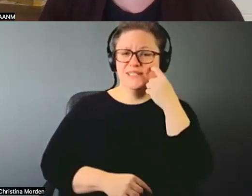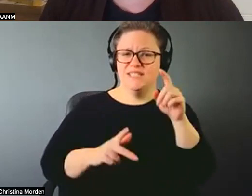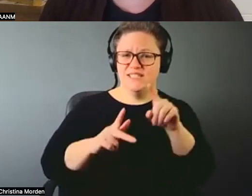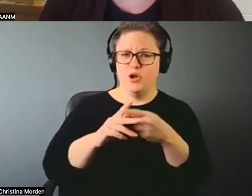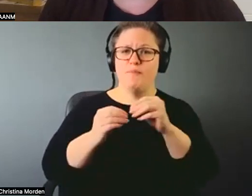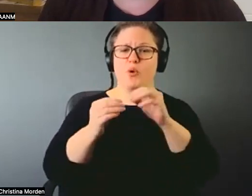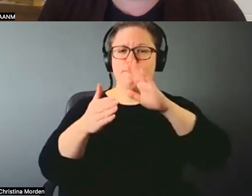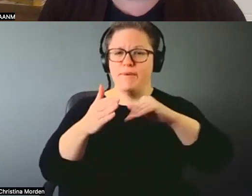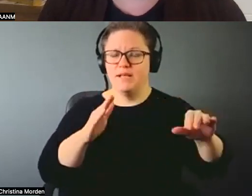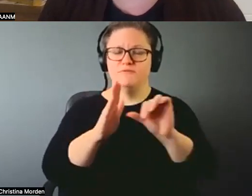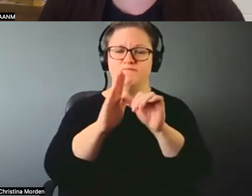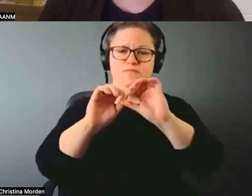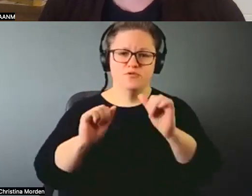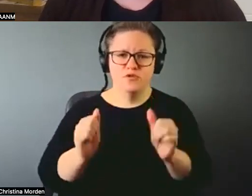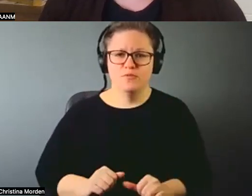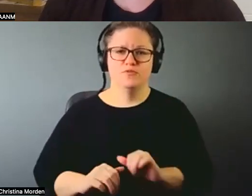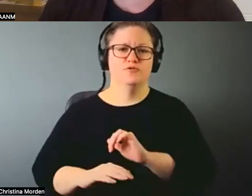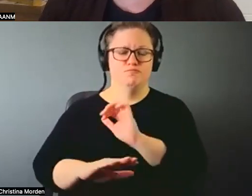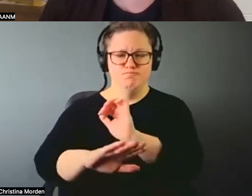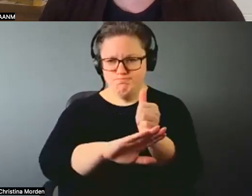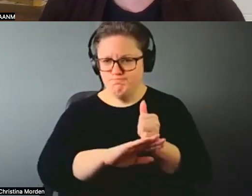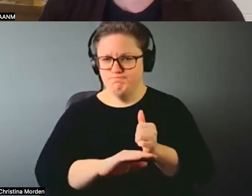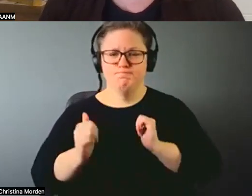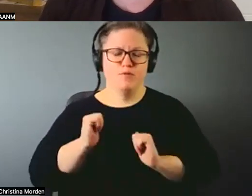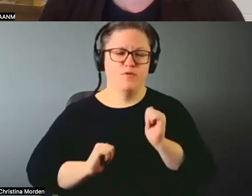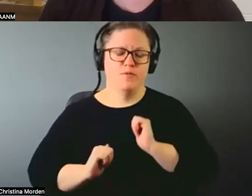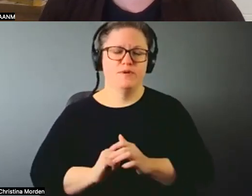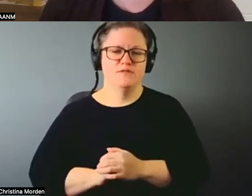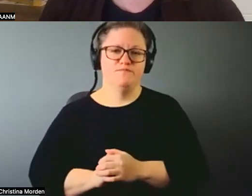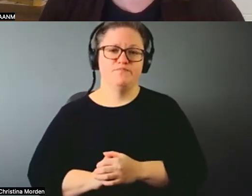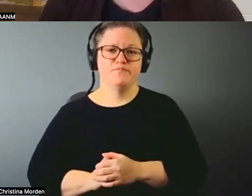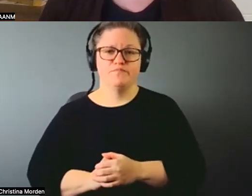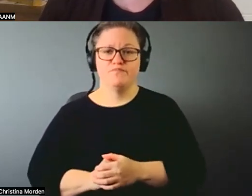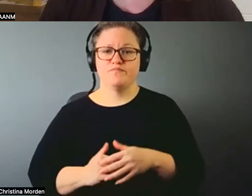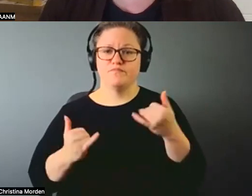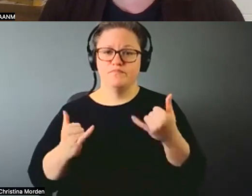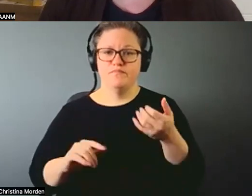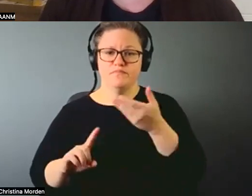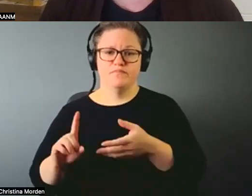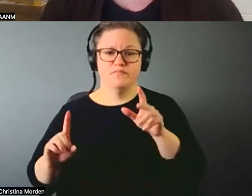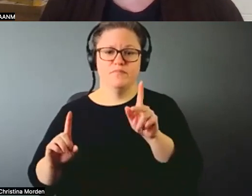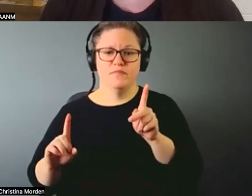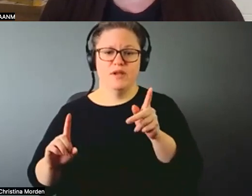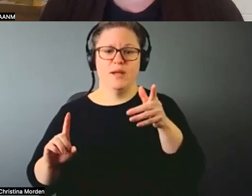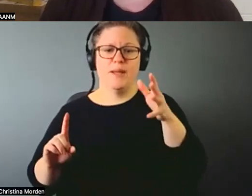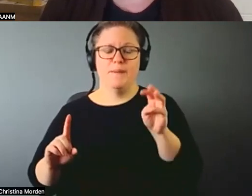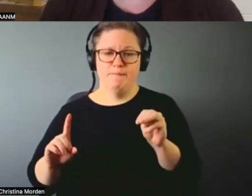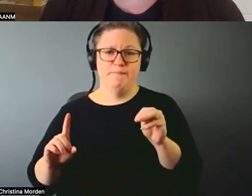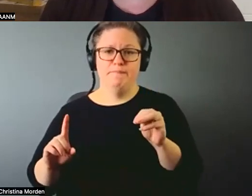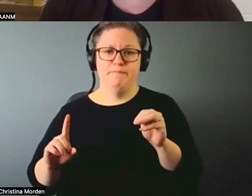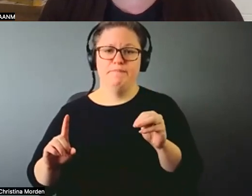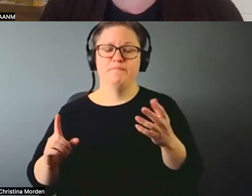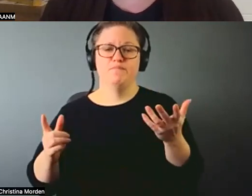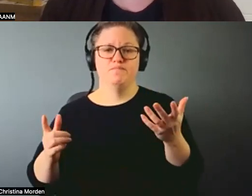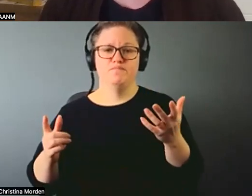sculpture, installations, and performance. Currently, Kim engages her practice of critical inquiry of body-slash